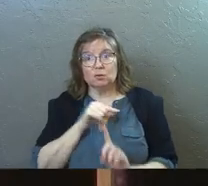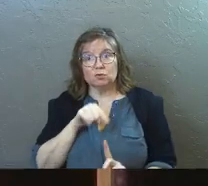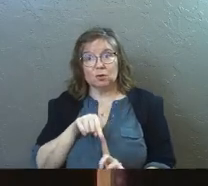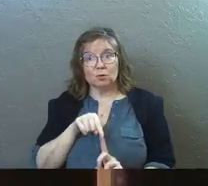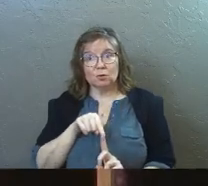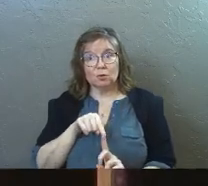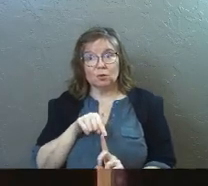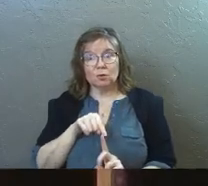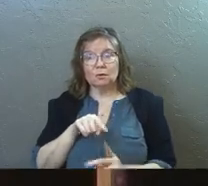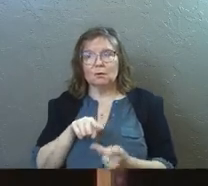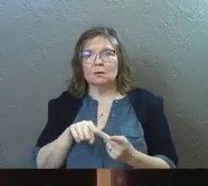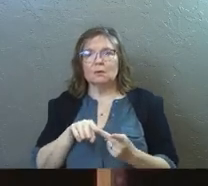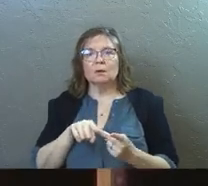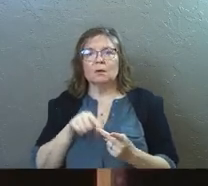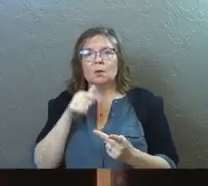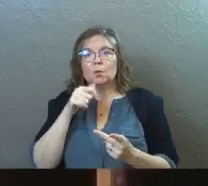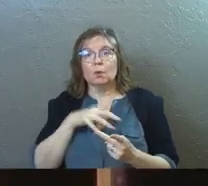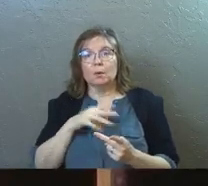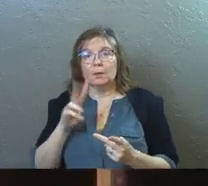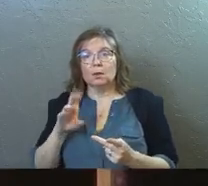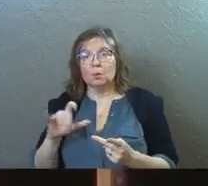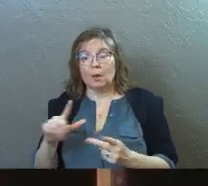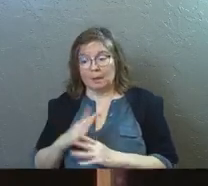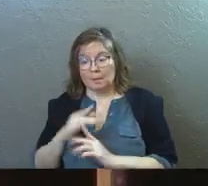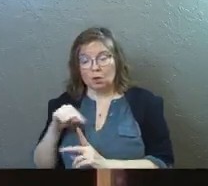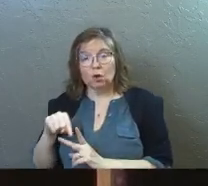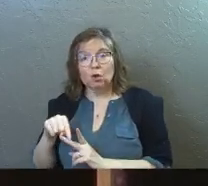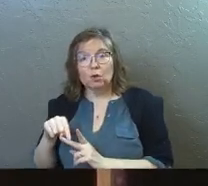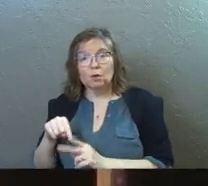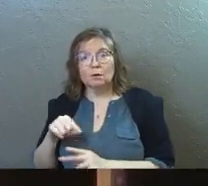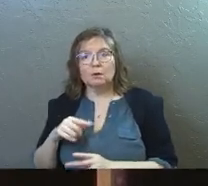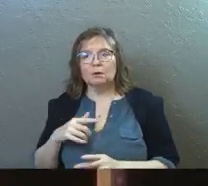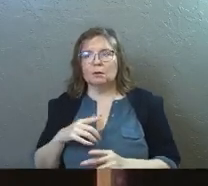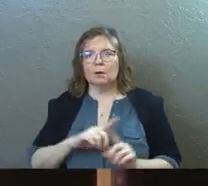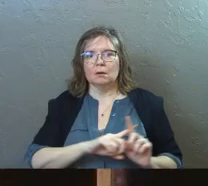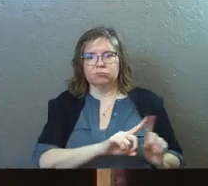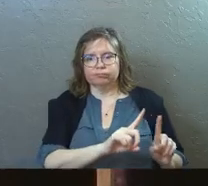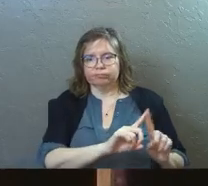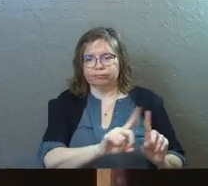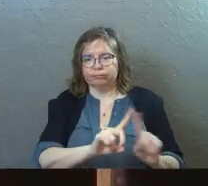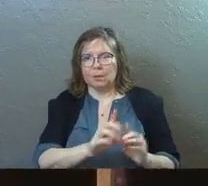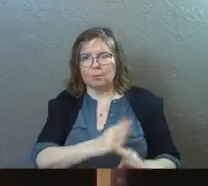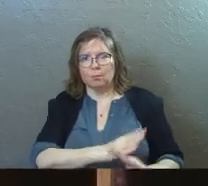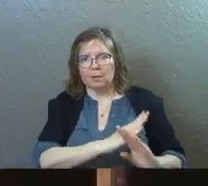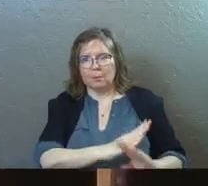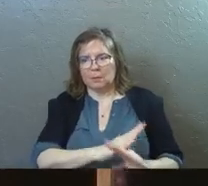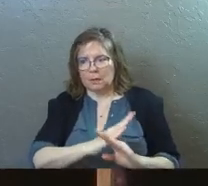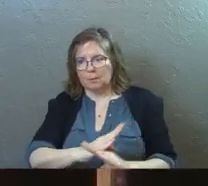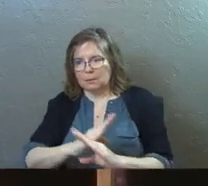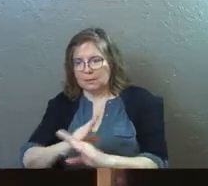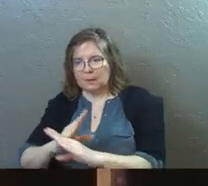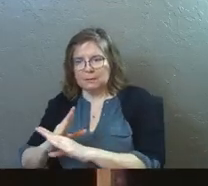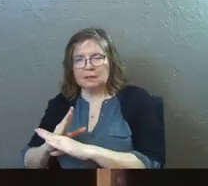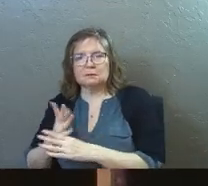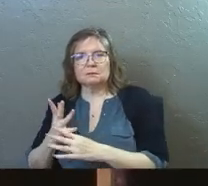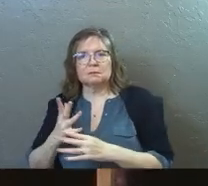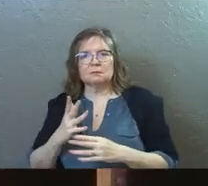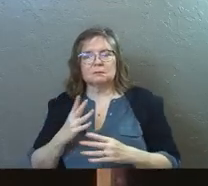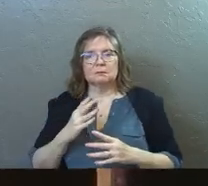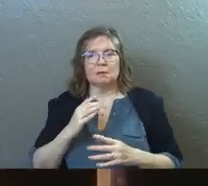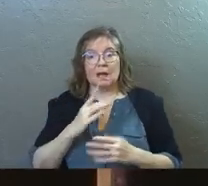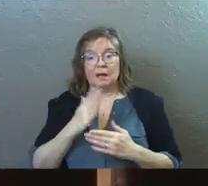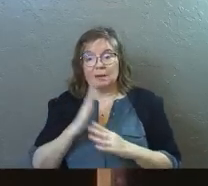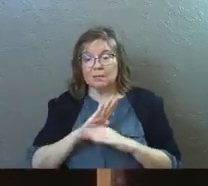her. What about the woman at the well? And he protects her. Like, all these people that he protects throughout the gospels. And then ultimately, of course,